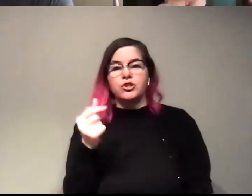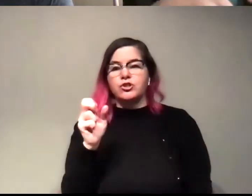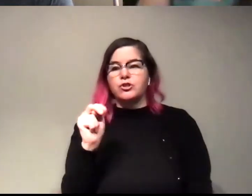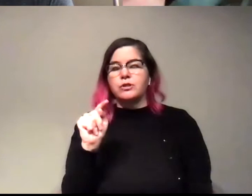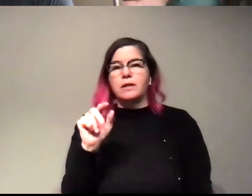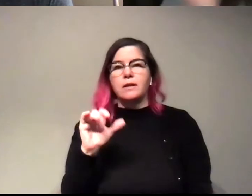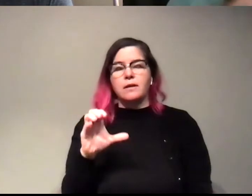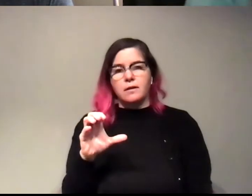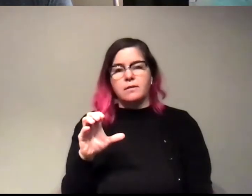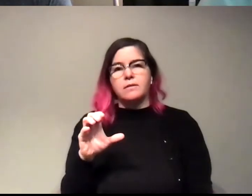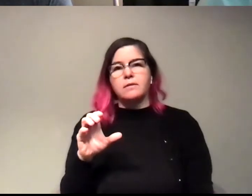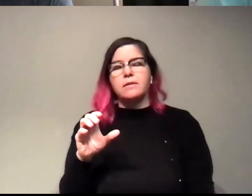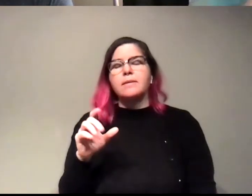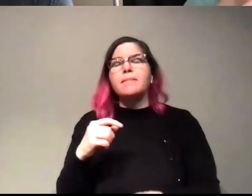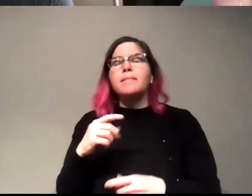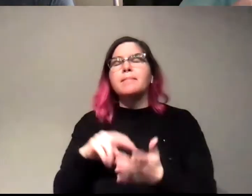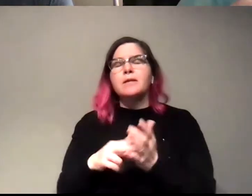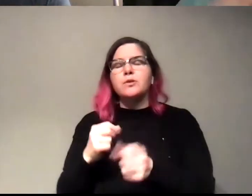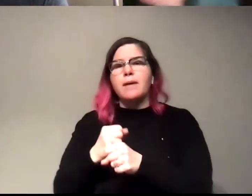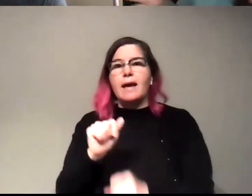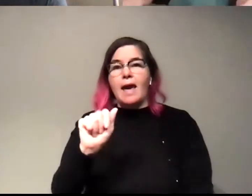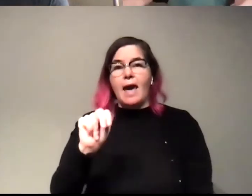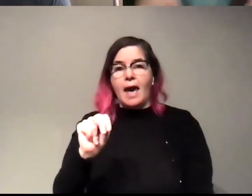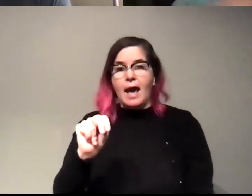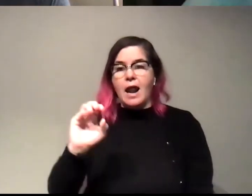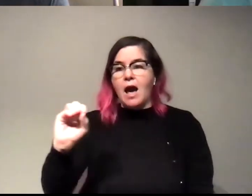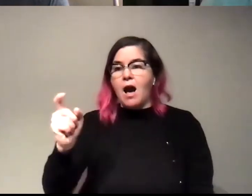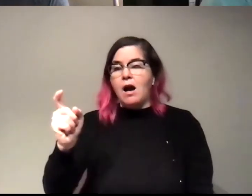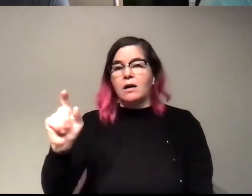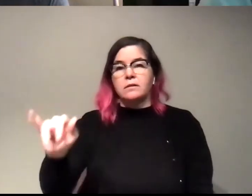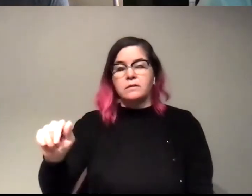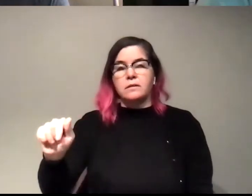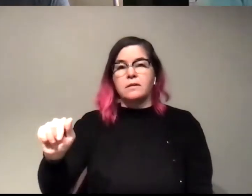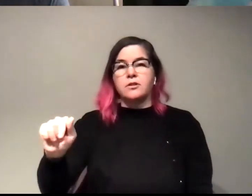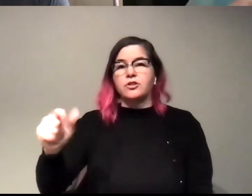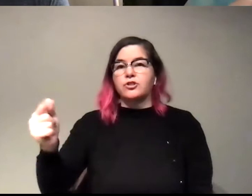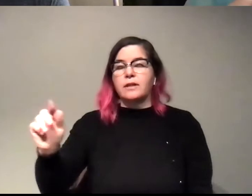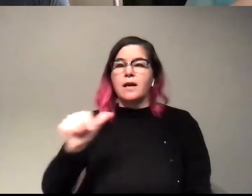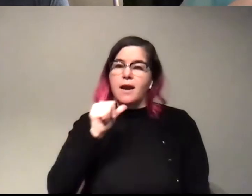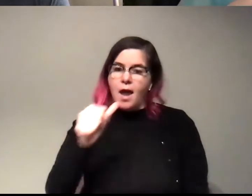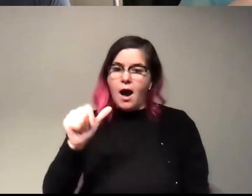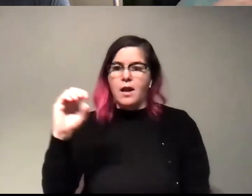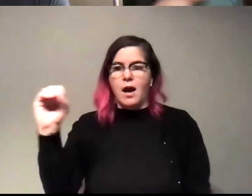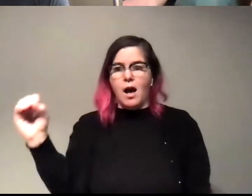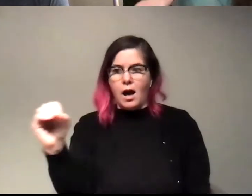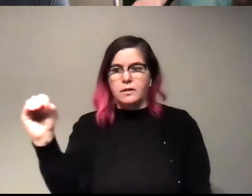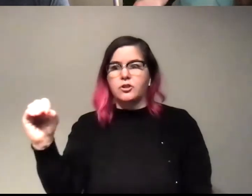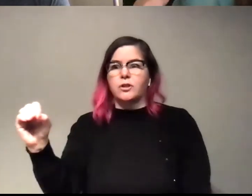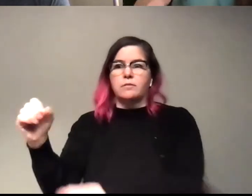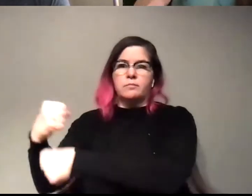like to produce. So if it's an oxa genic and not oxa oxygen